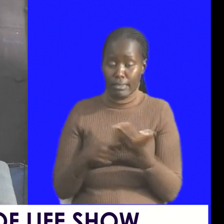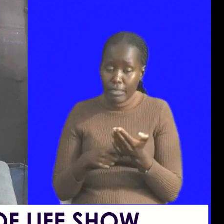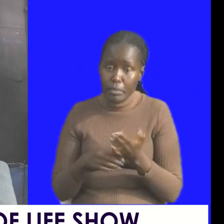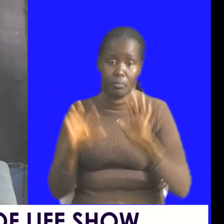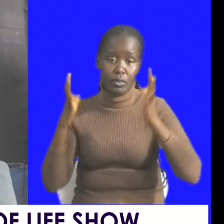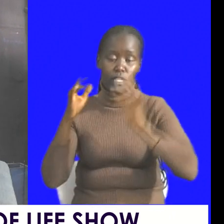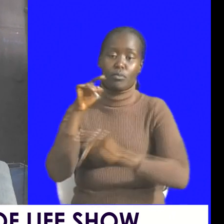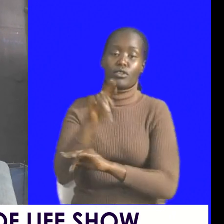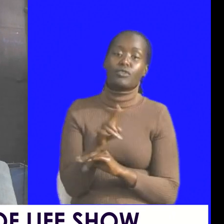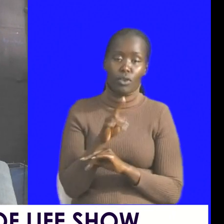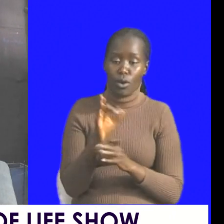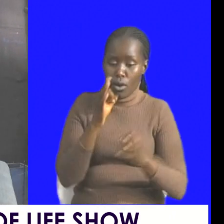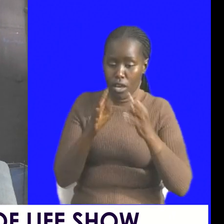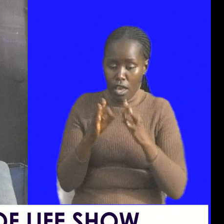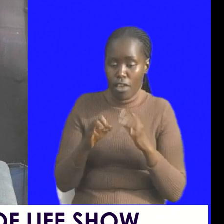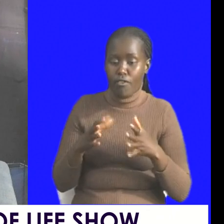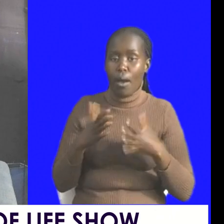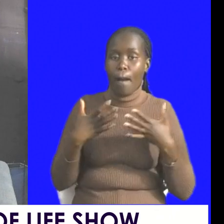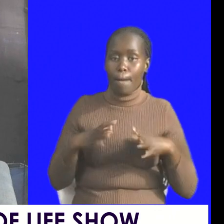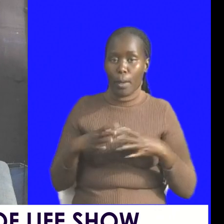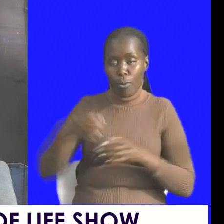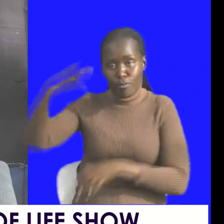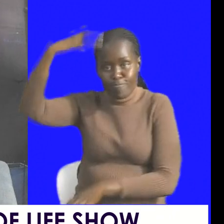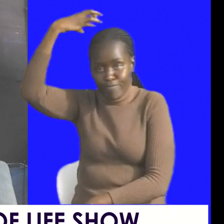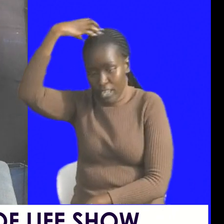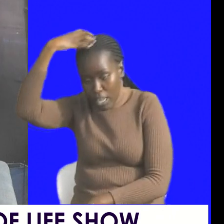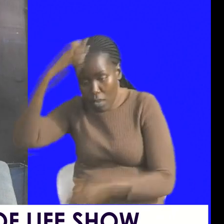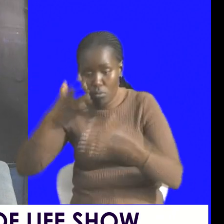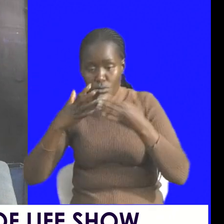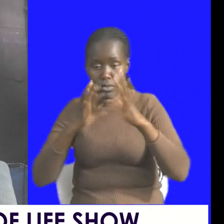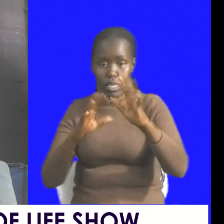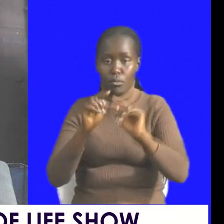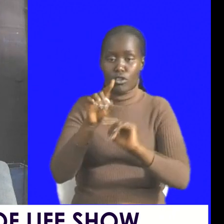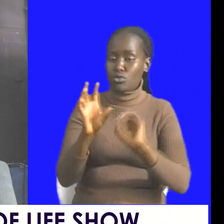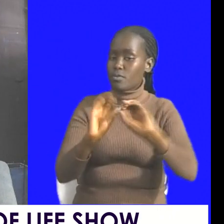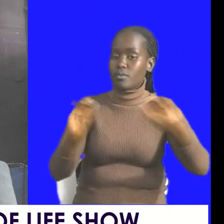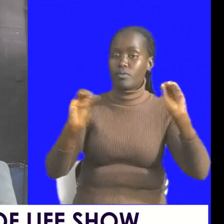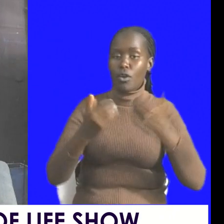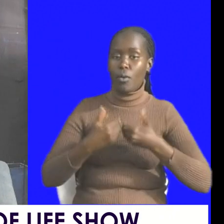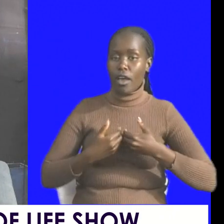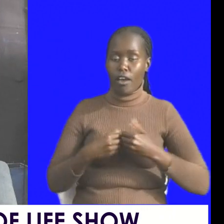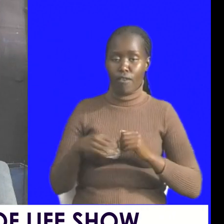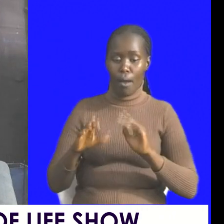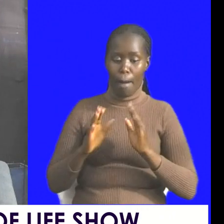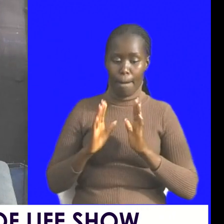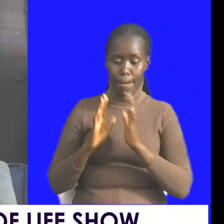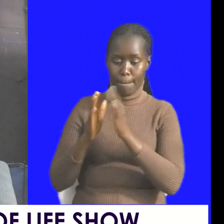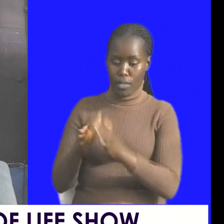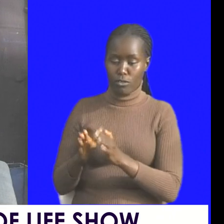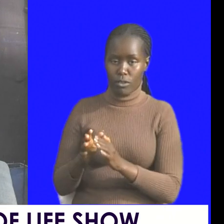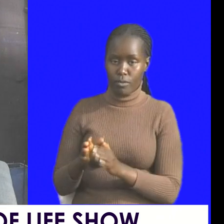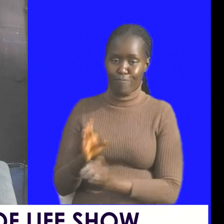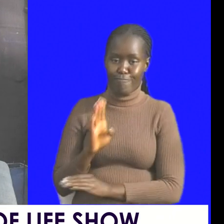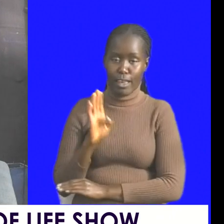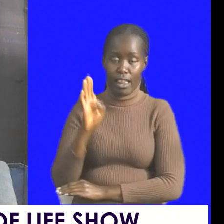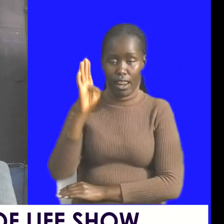you if people in lamu are not celebrating you there is somebody in bungoma or in kajiado there